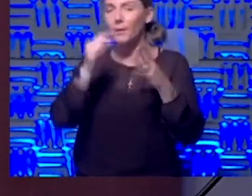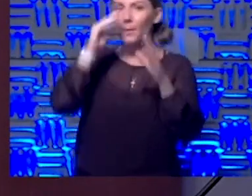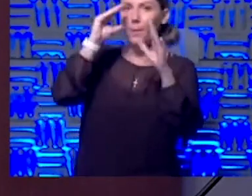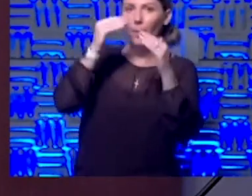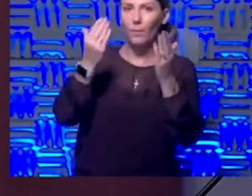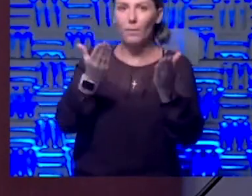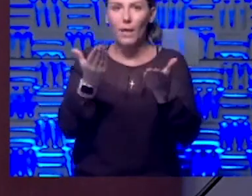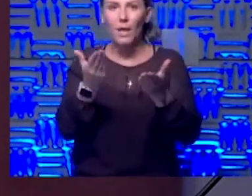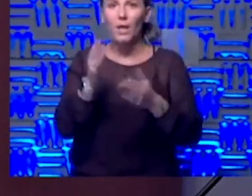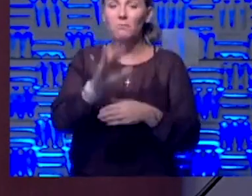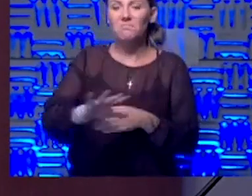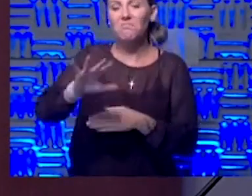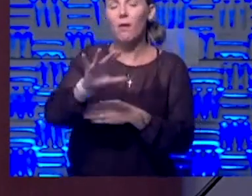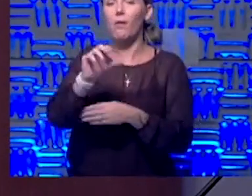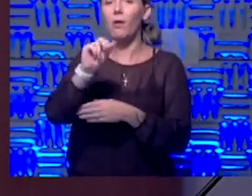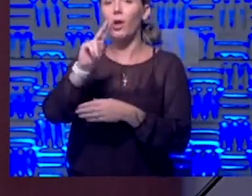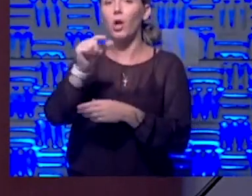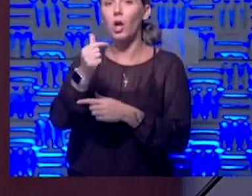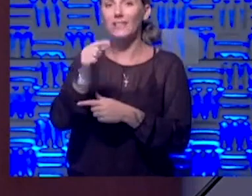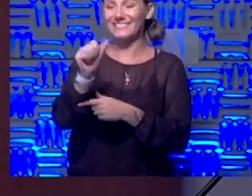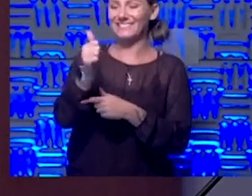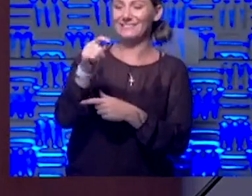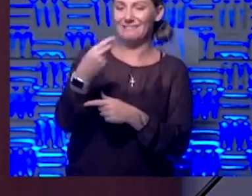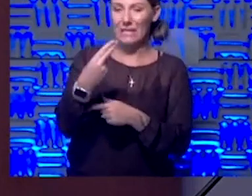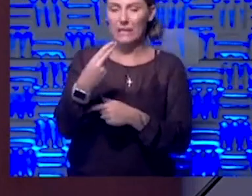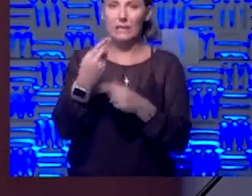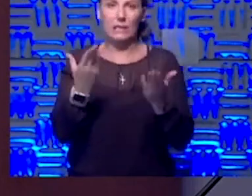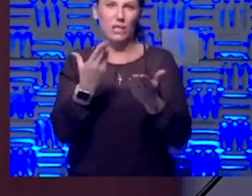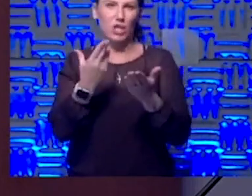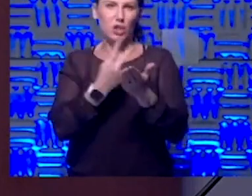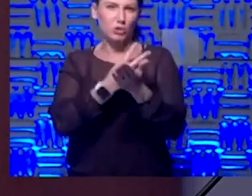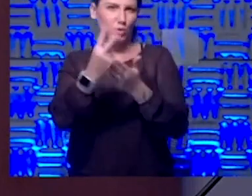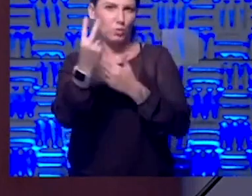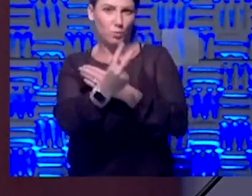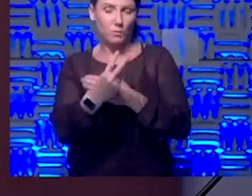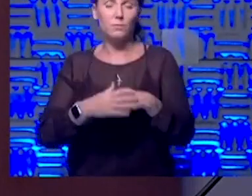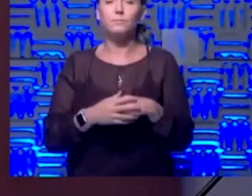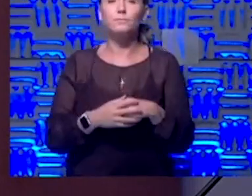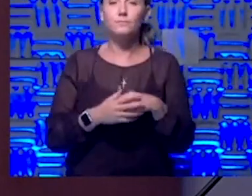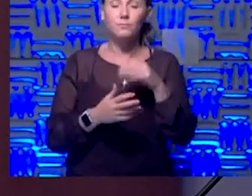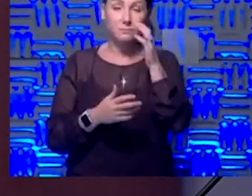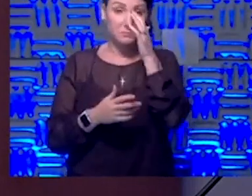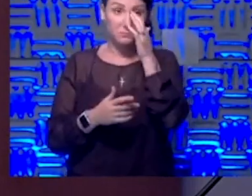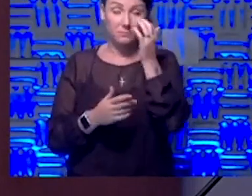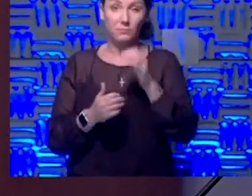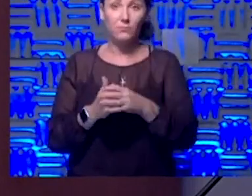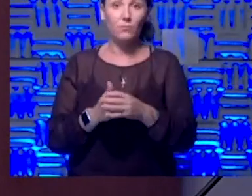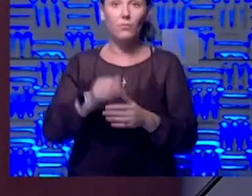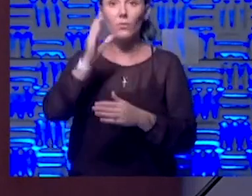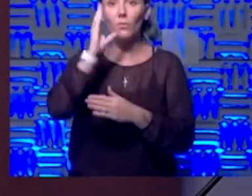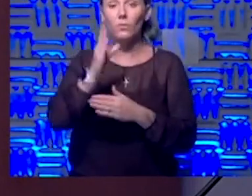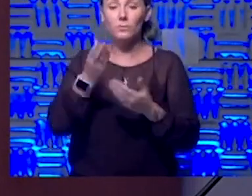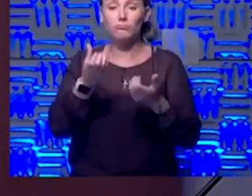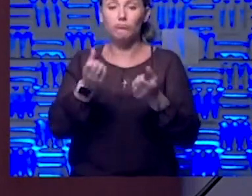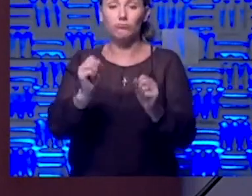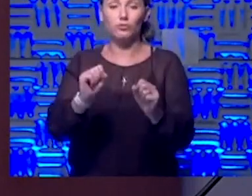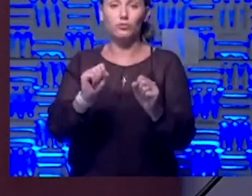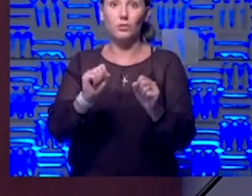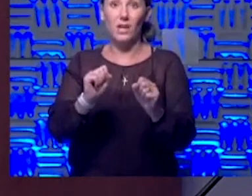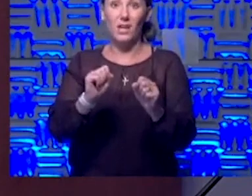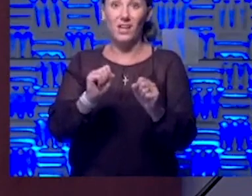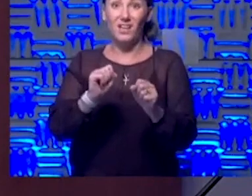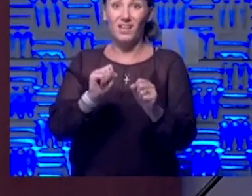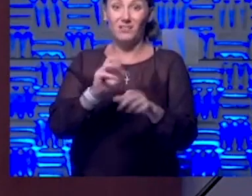approximately August 10th, so in about two weeks. And we're going to try to enroll across the U.S.